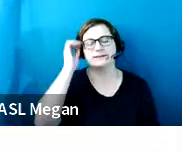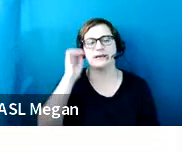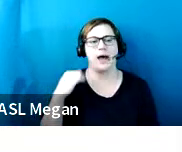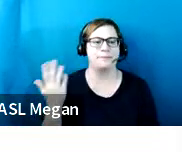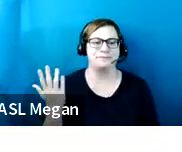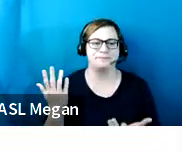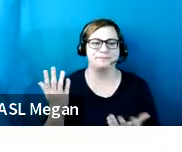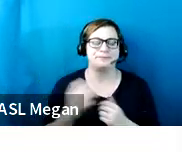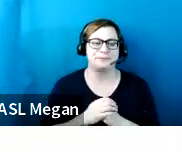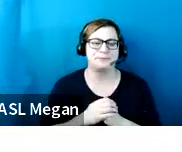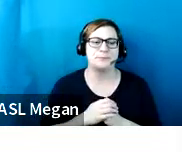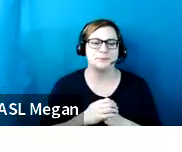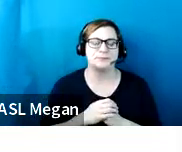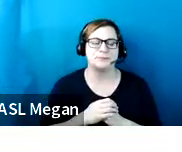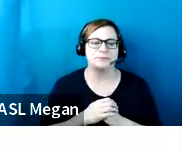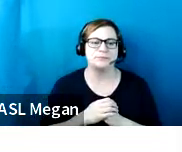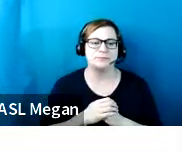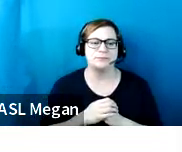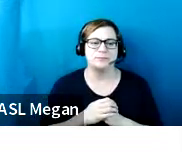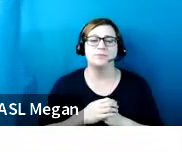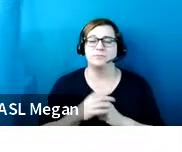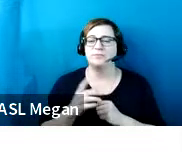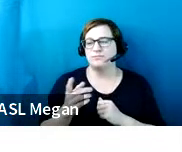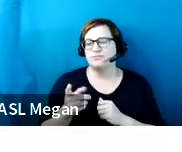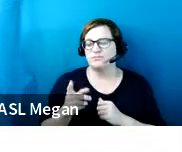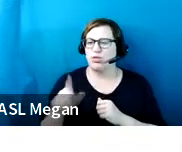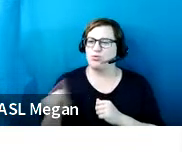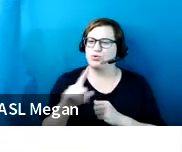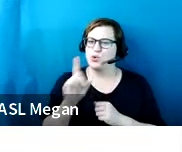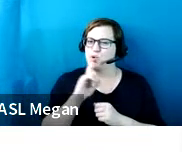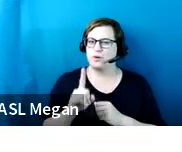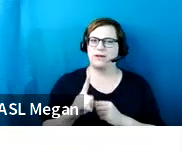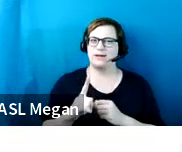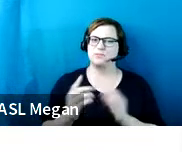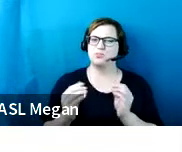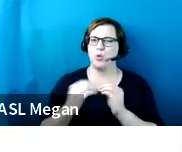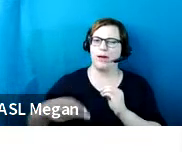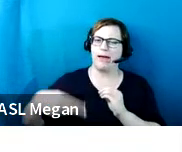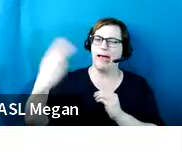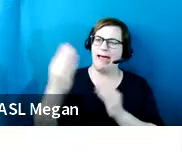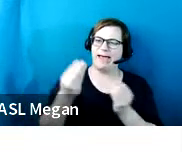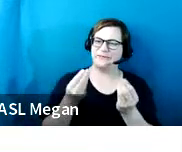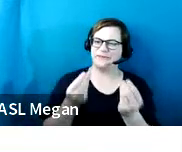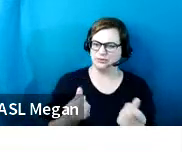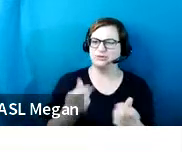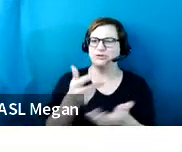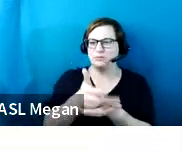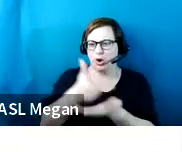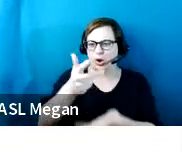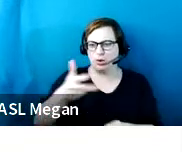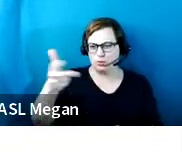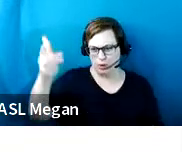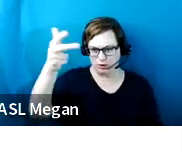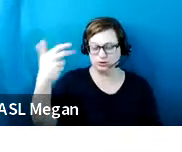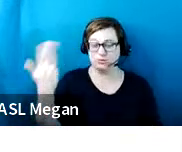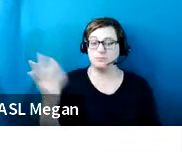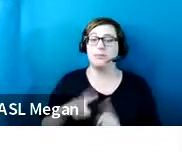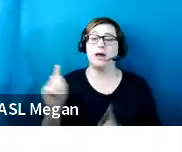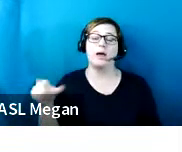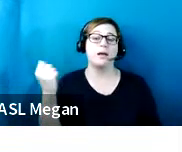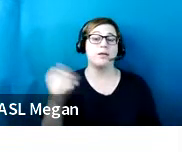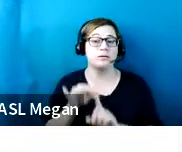compact parking in these high high-efficiency parking garages. Now, another place